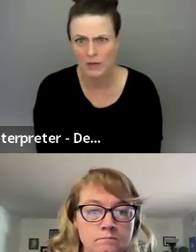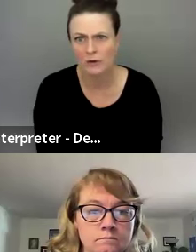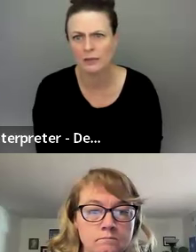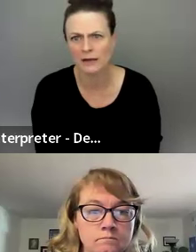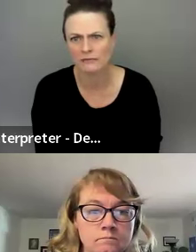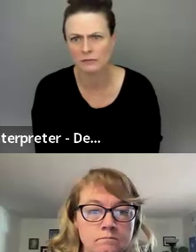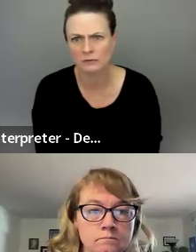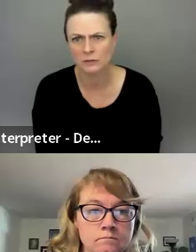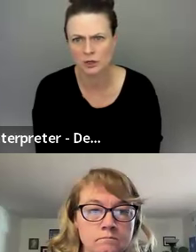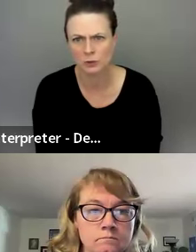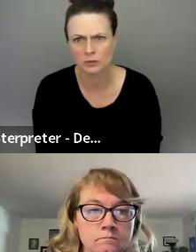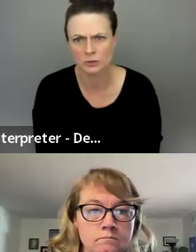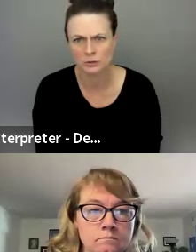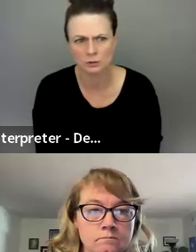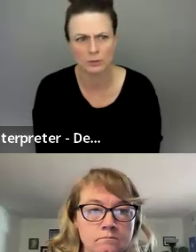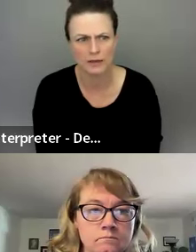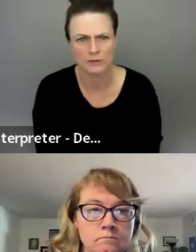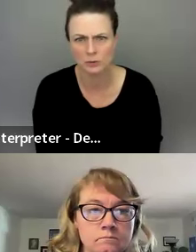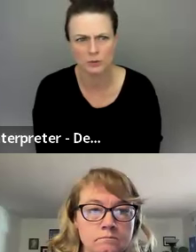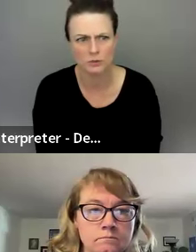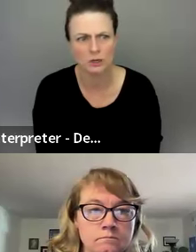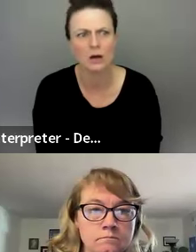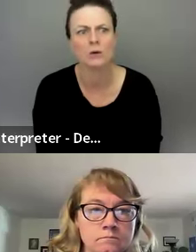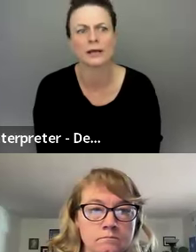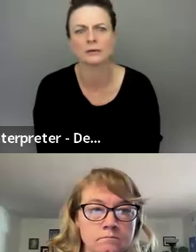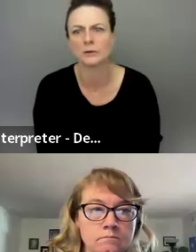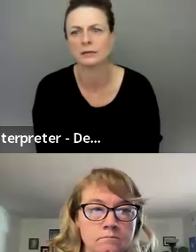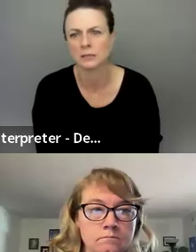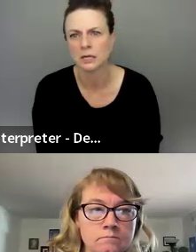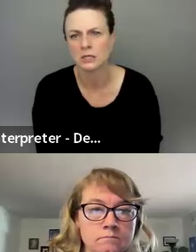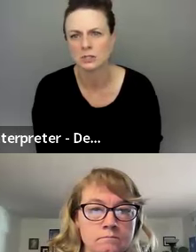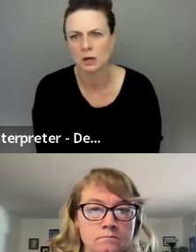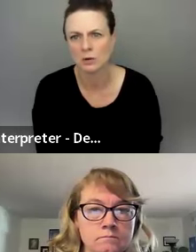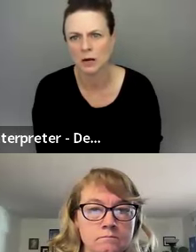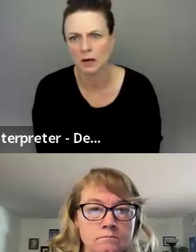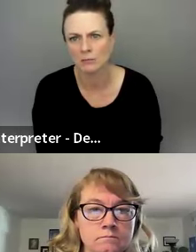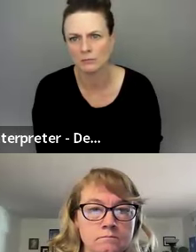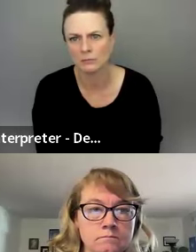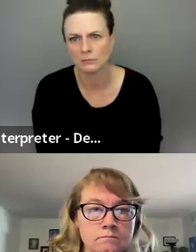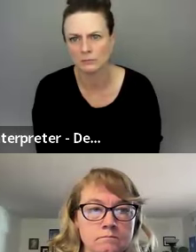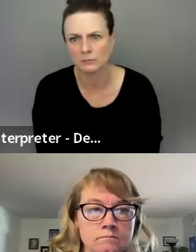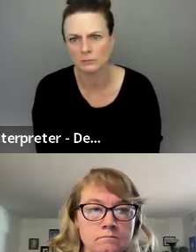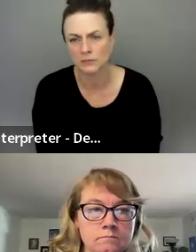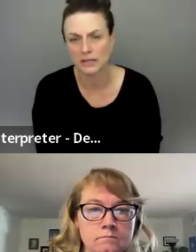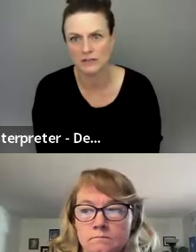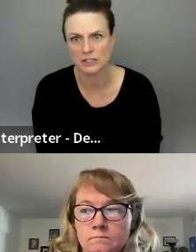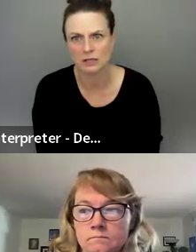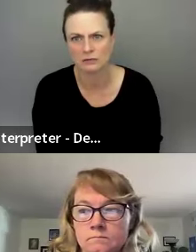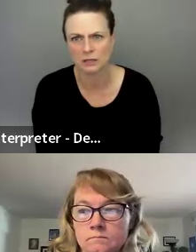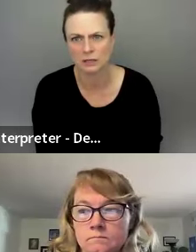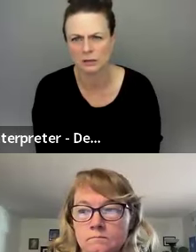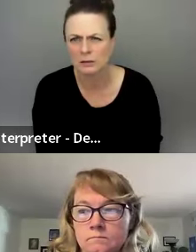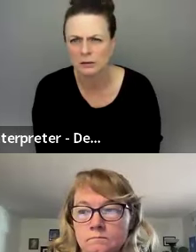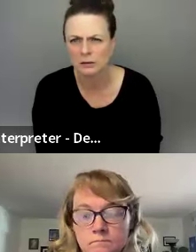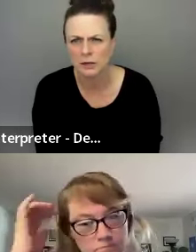Oh yeah, there'll be live interpreters. There'll be live interpreters. Oh, okay. Okay. So, um, if it's,